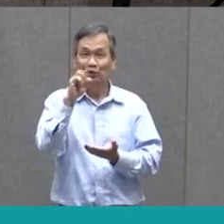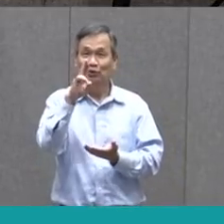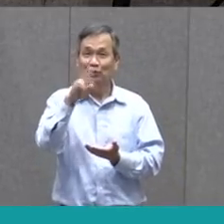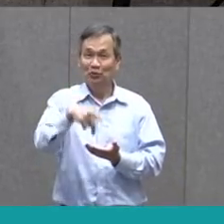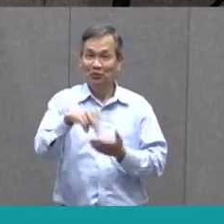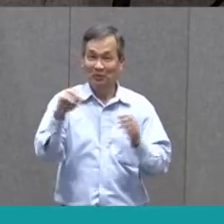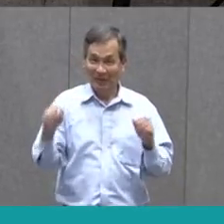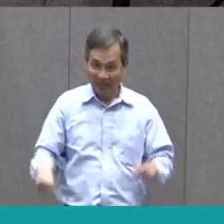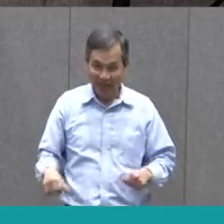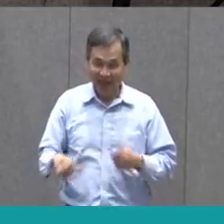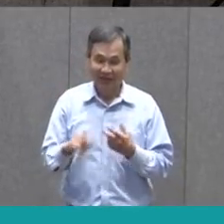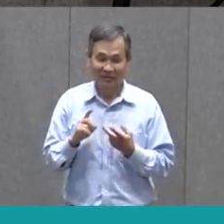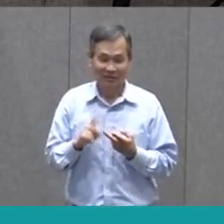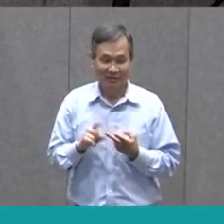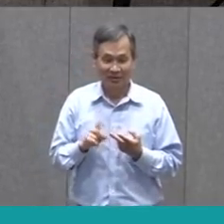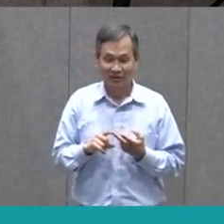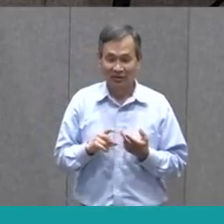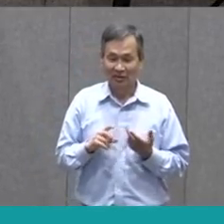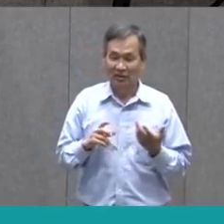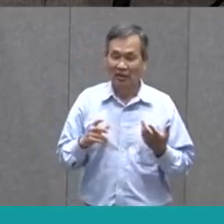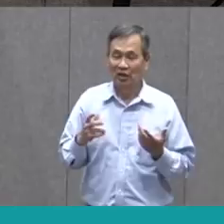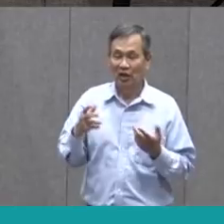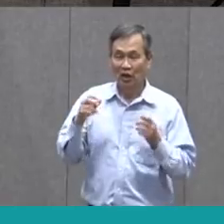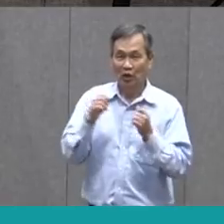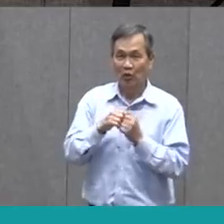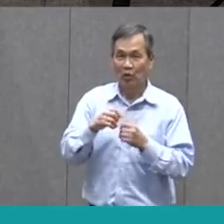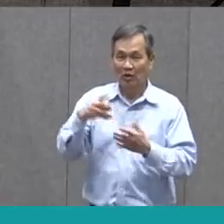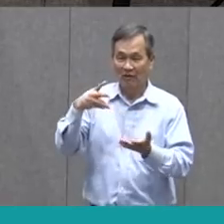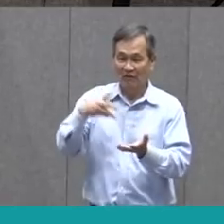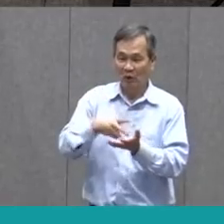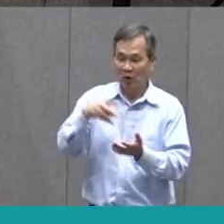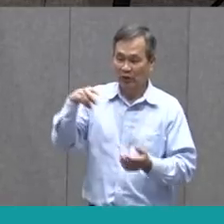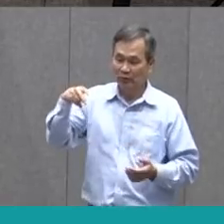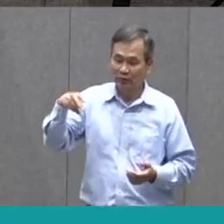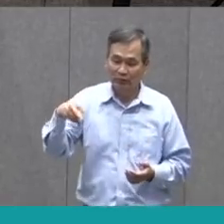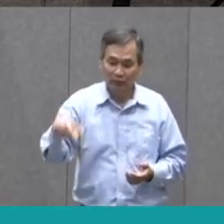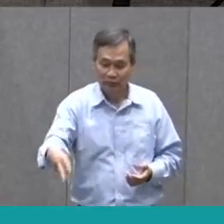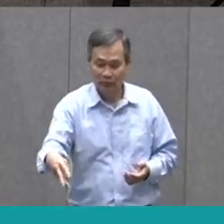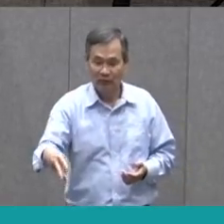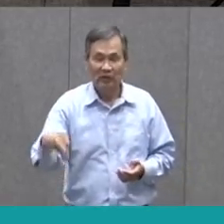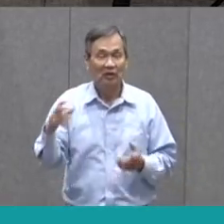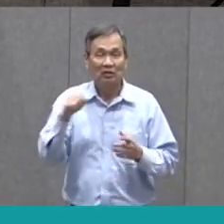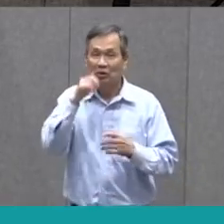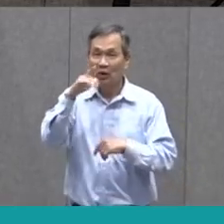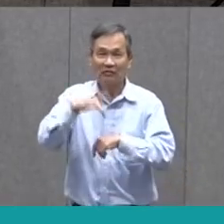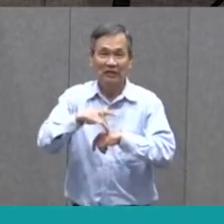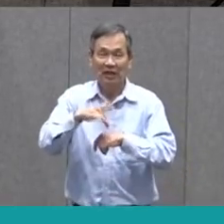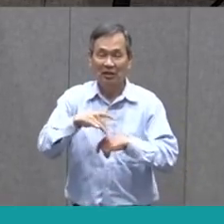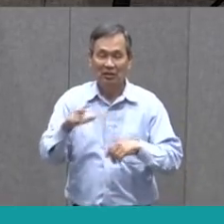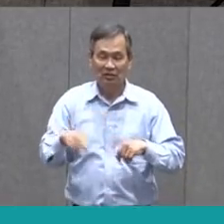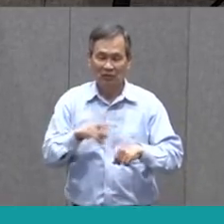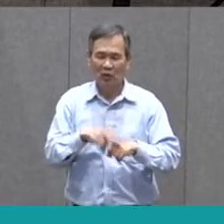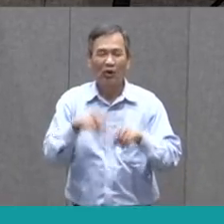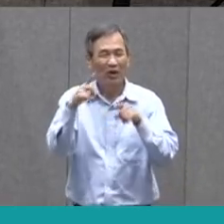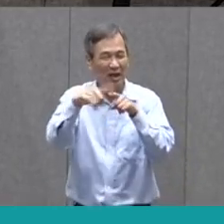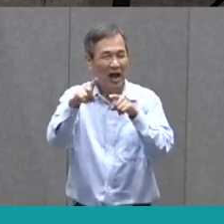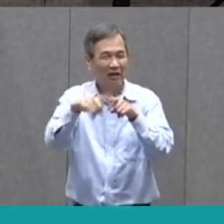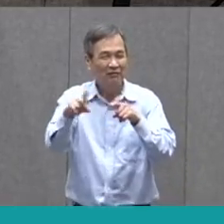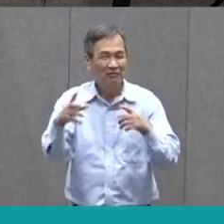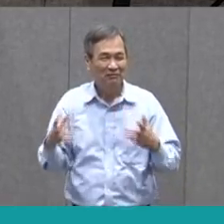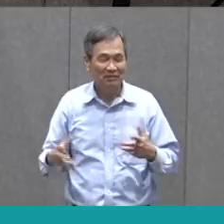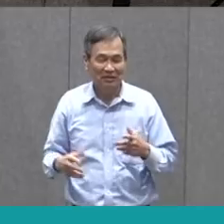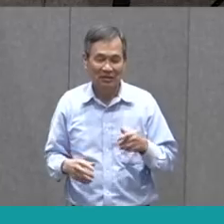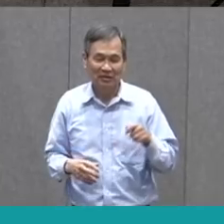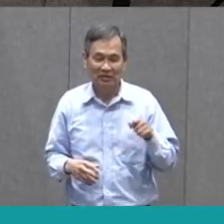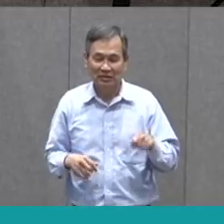And we can grab our meals with our fork without touching them. And of course we have a knife, but